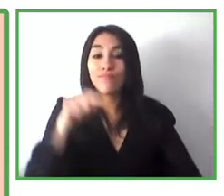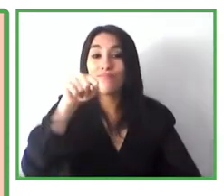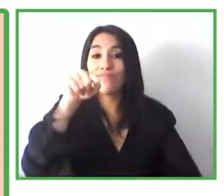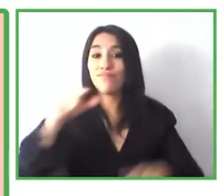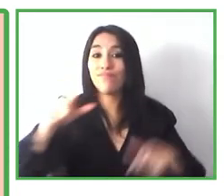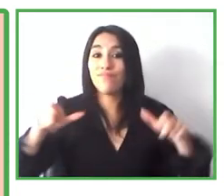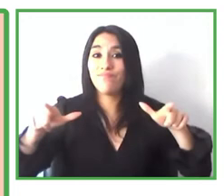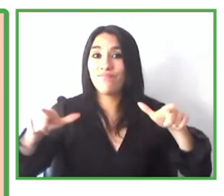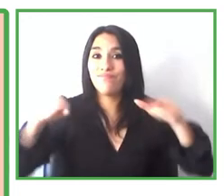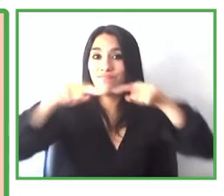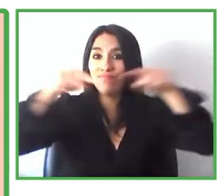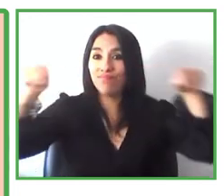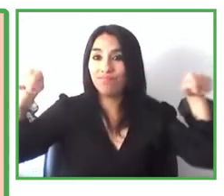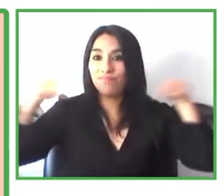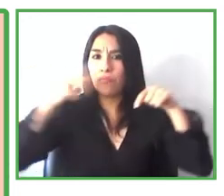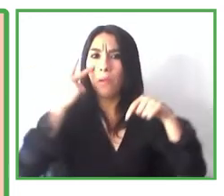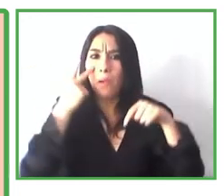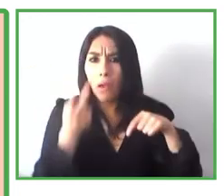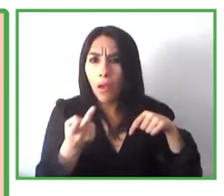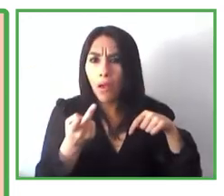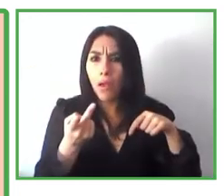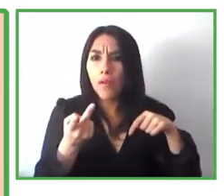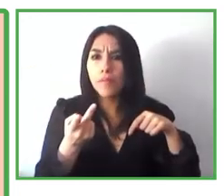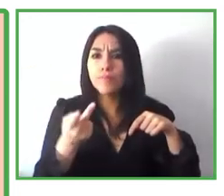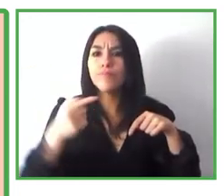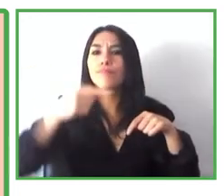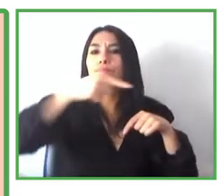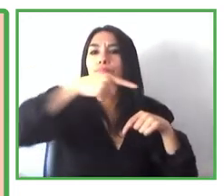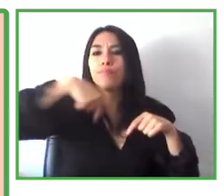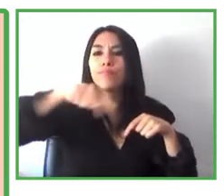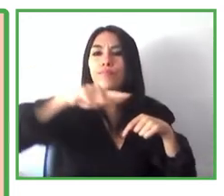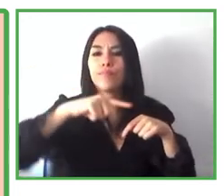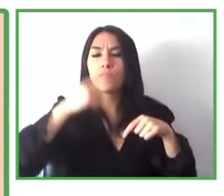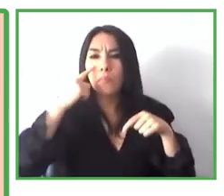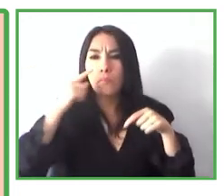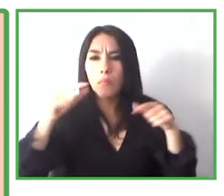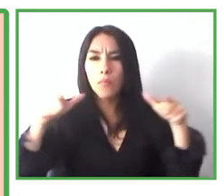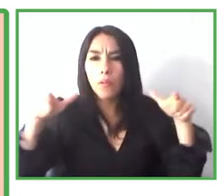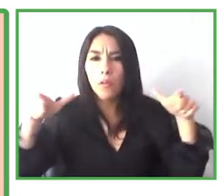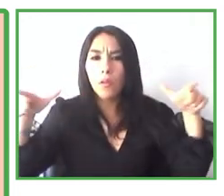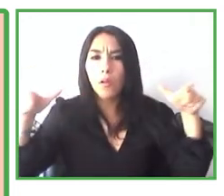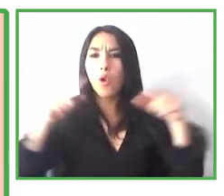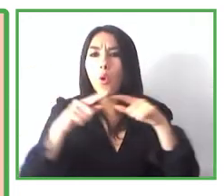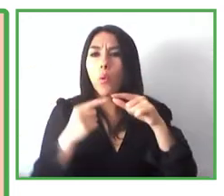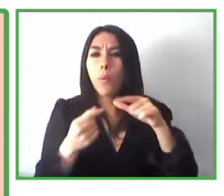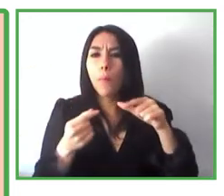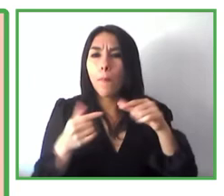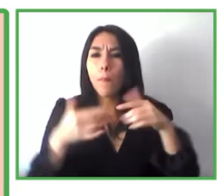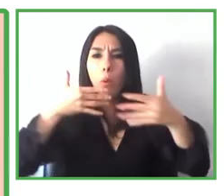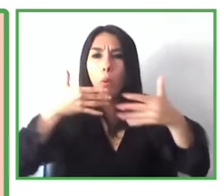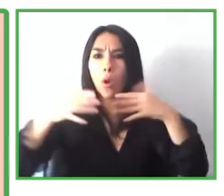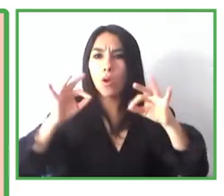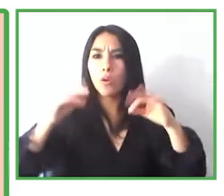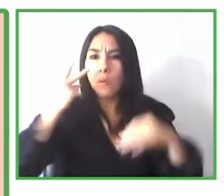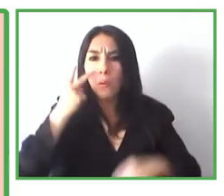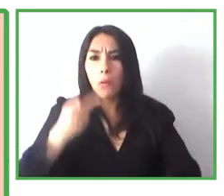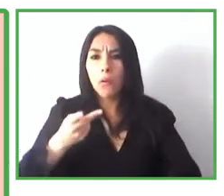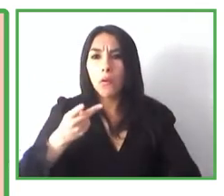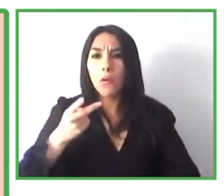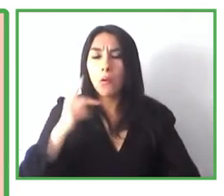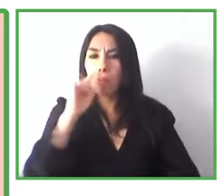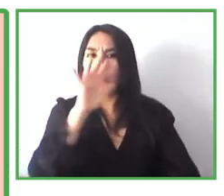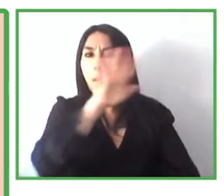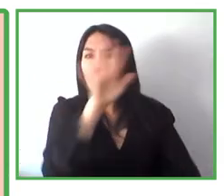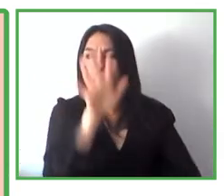behavior does it trigger in people. And as you can see, all of this can be put sort of on a